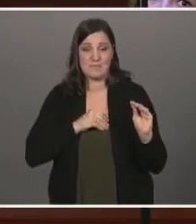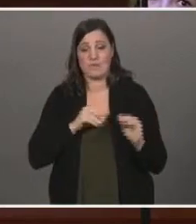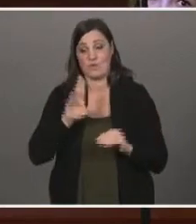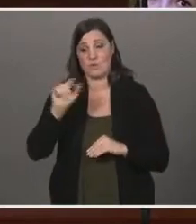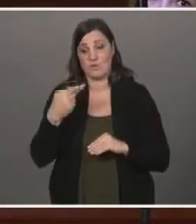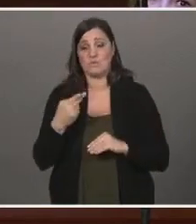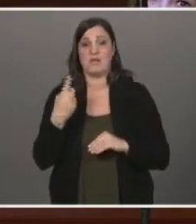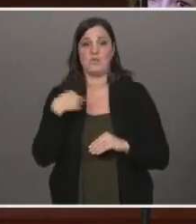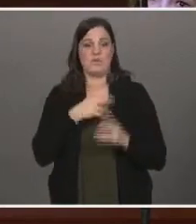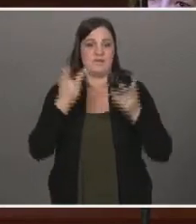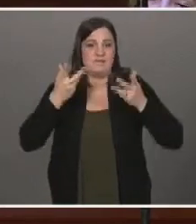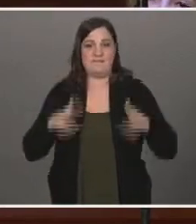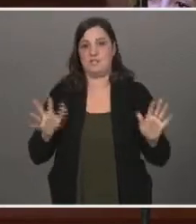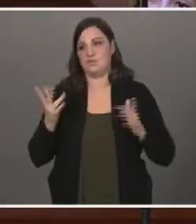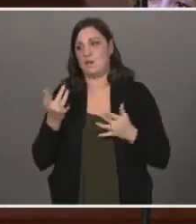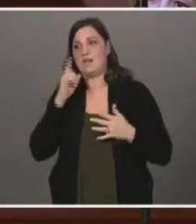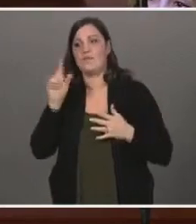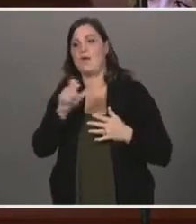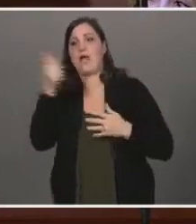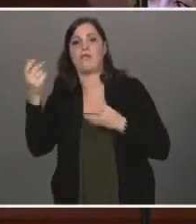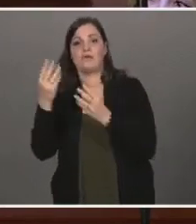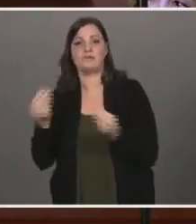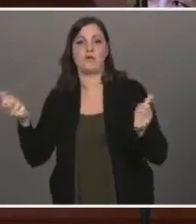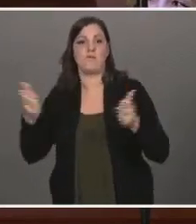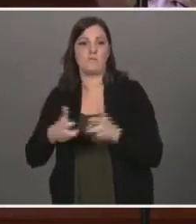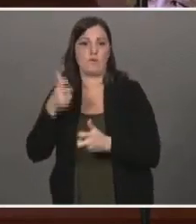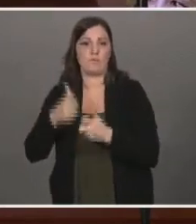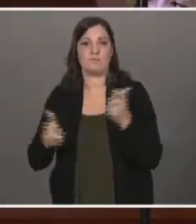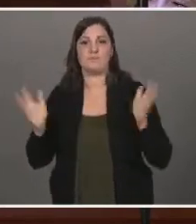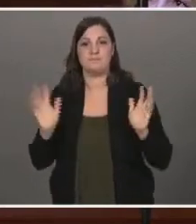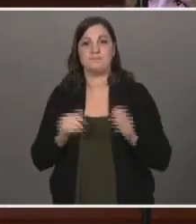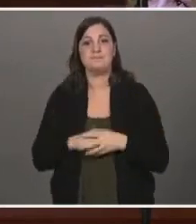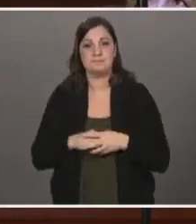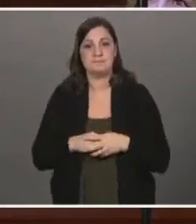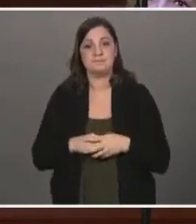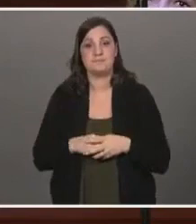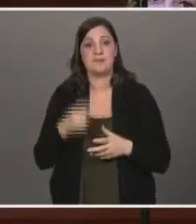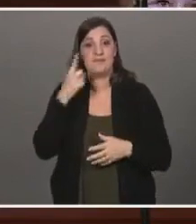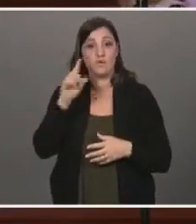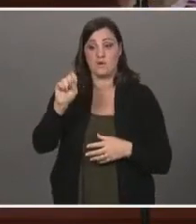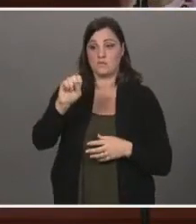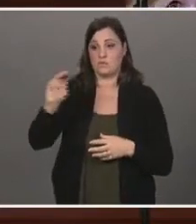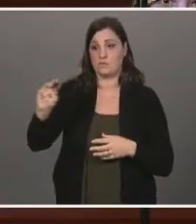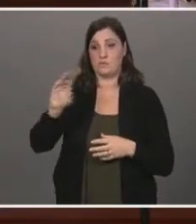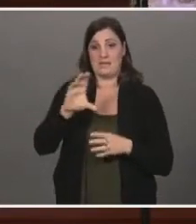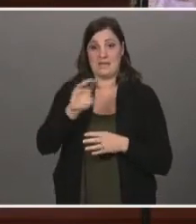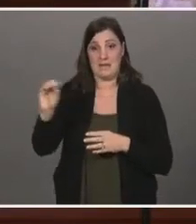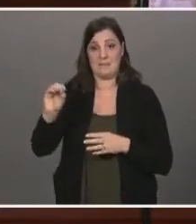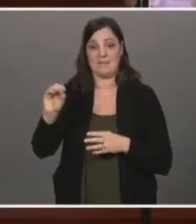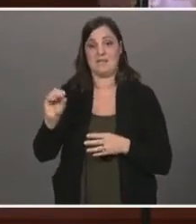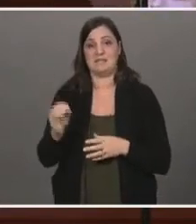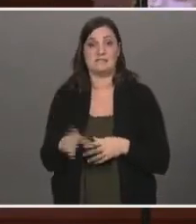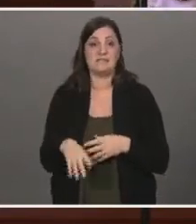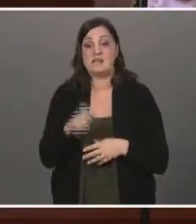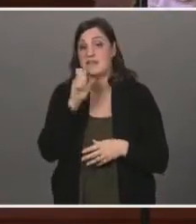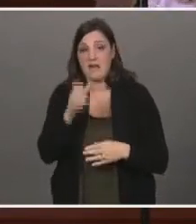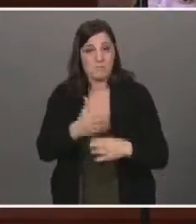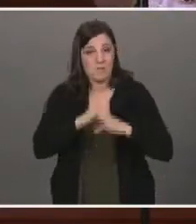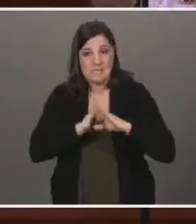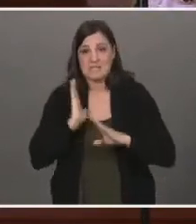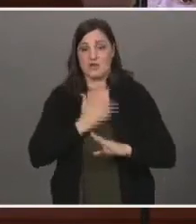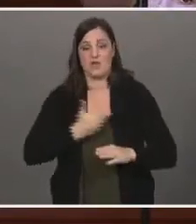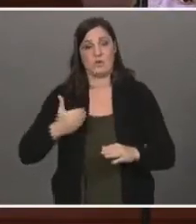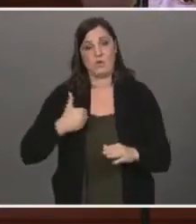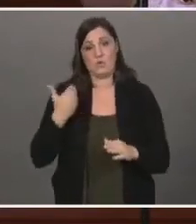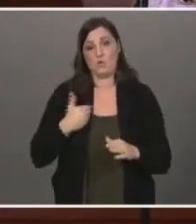we are done waiting for someone else to solve this problem. To the social media companies who have been reckless in protecting our youth,